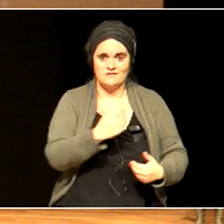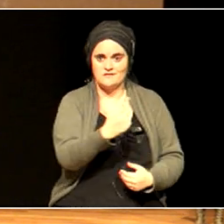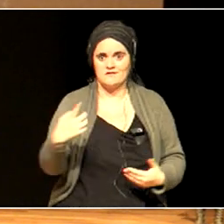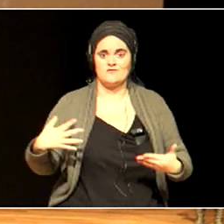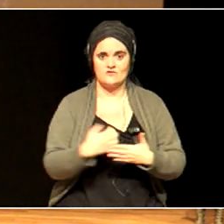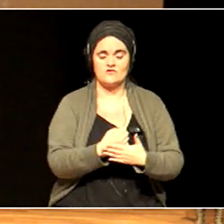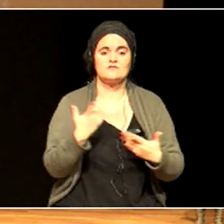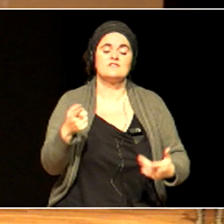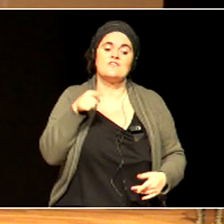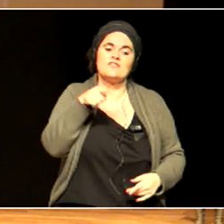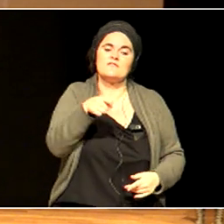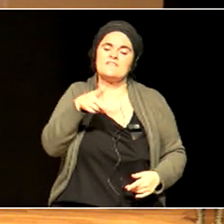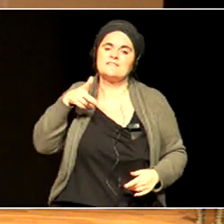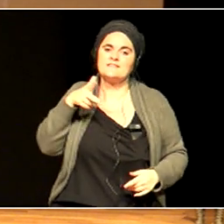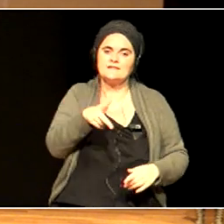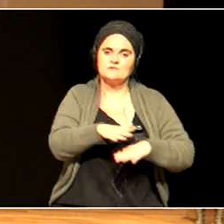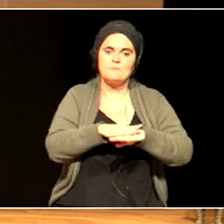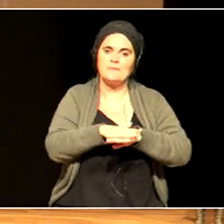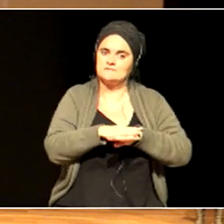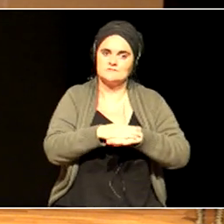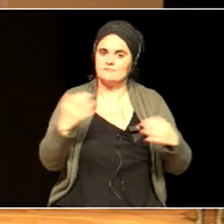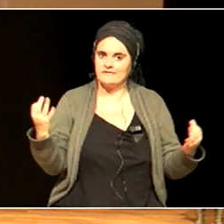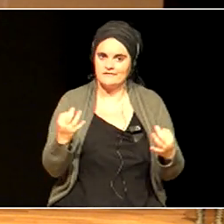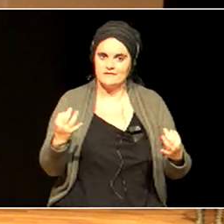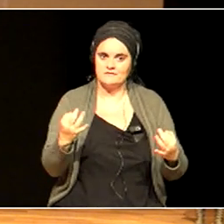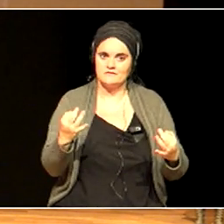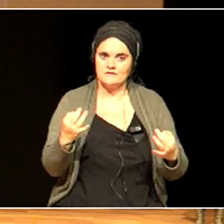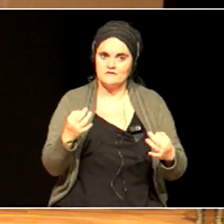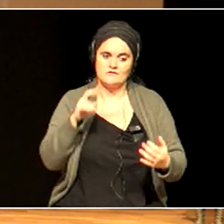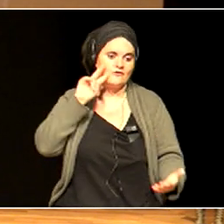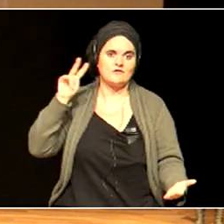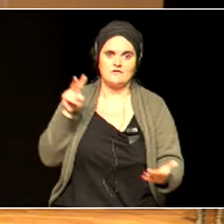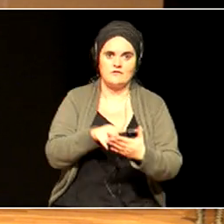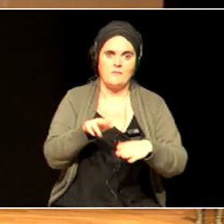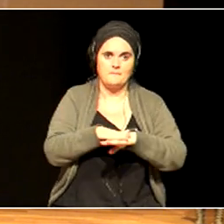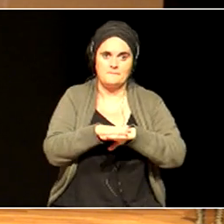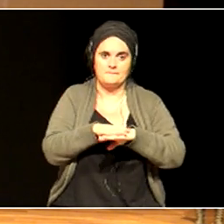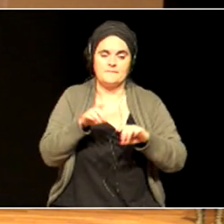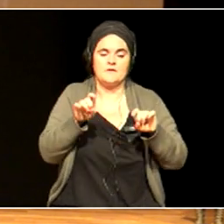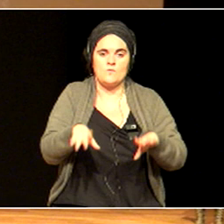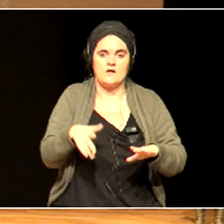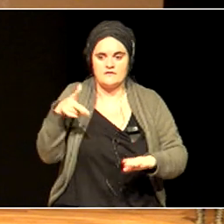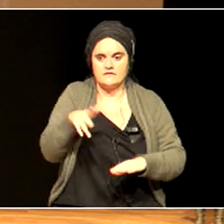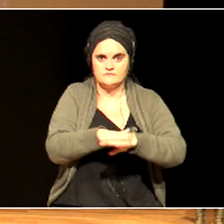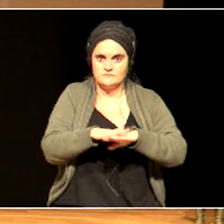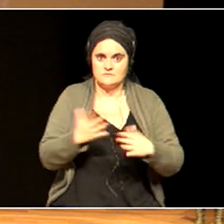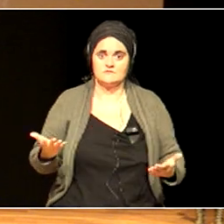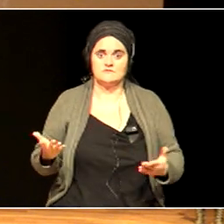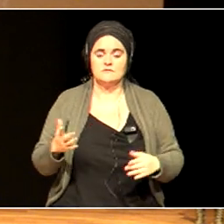It should be recognized as a basic human right. Mobility, trade and transport.